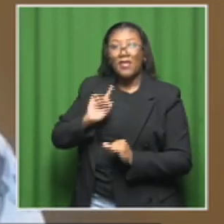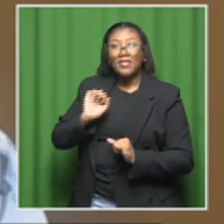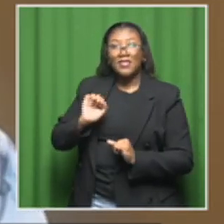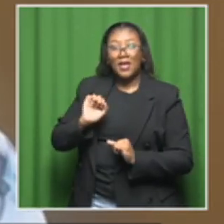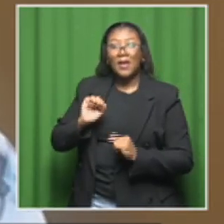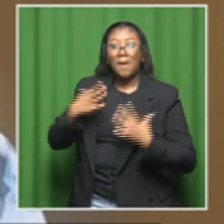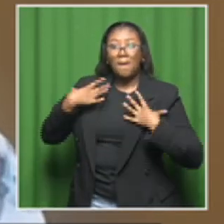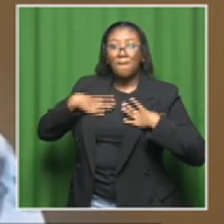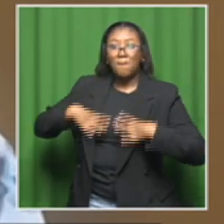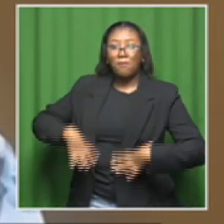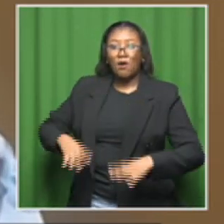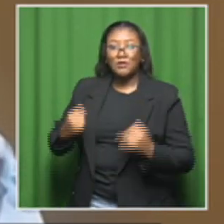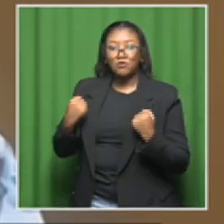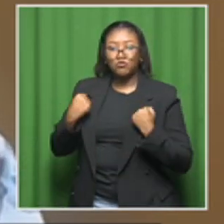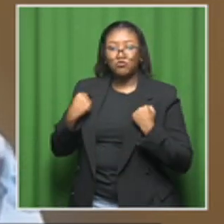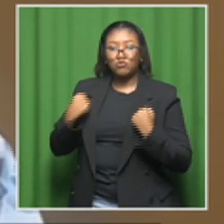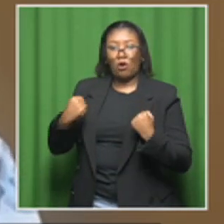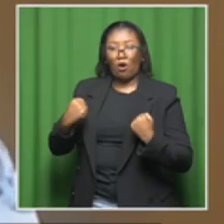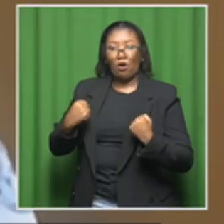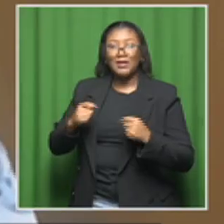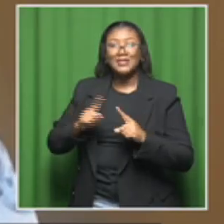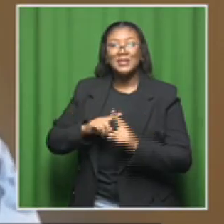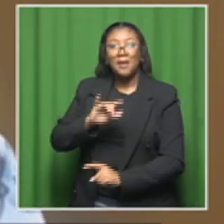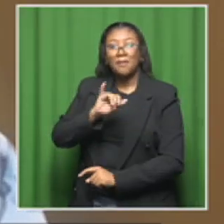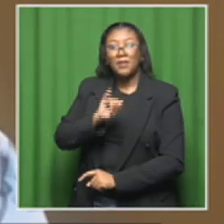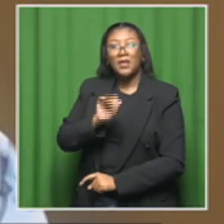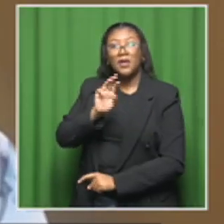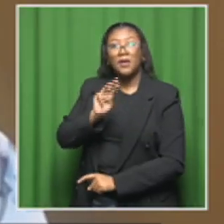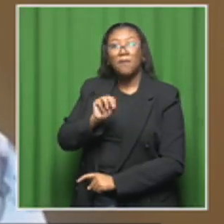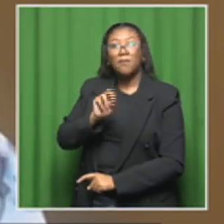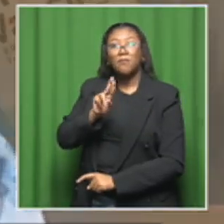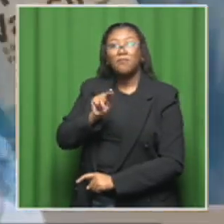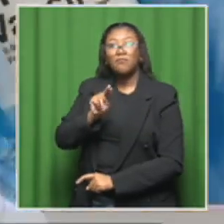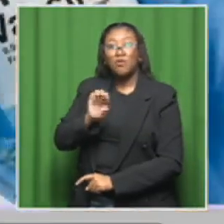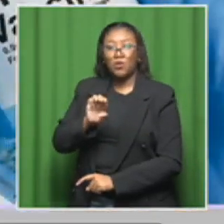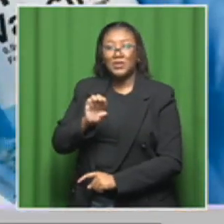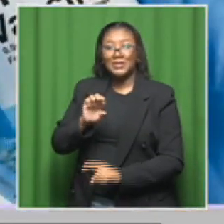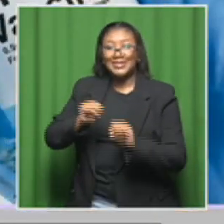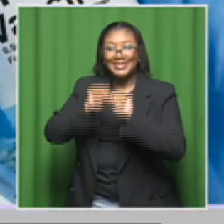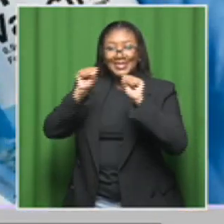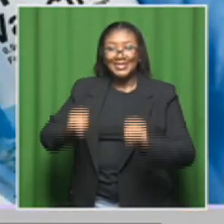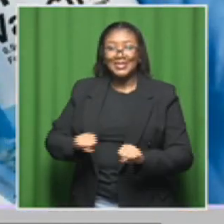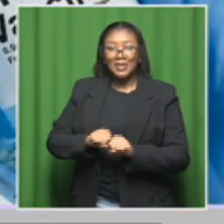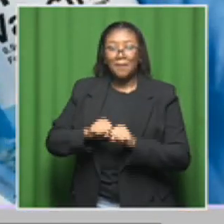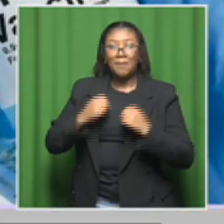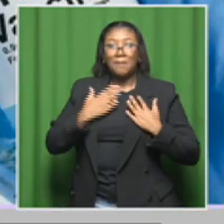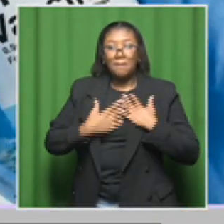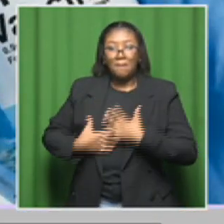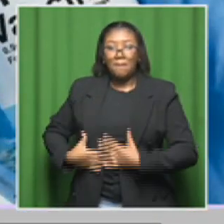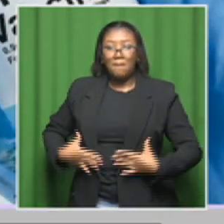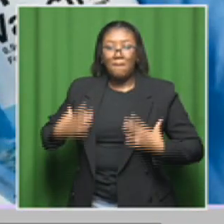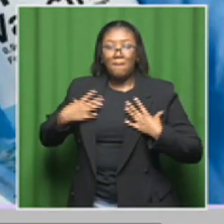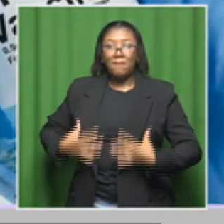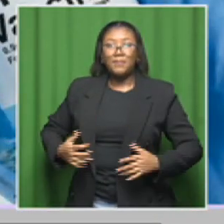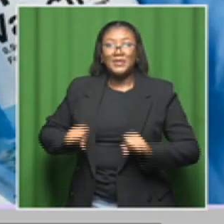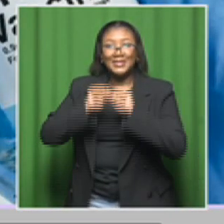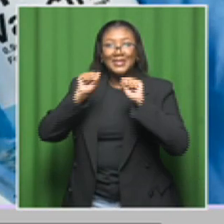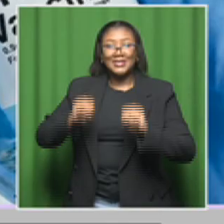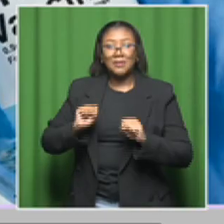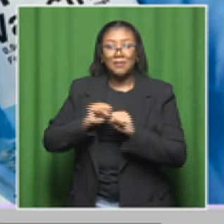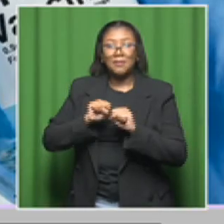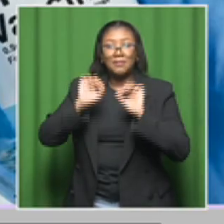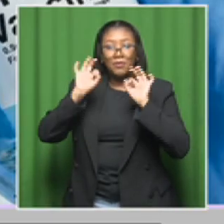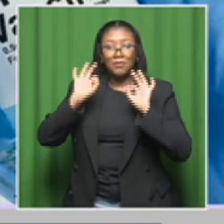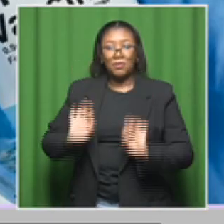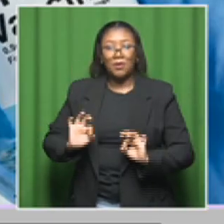and so we want to protect them when they are young. So, we target girls